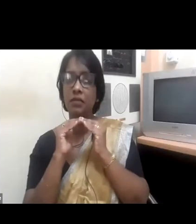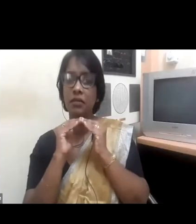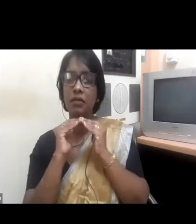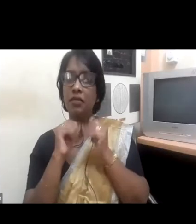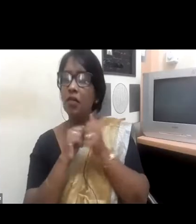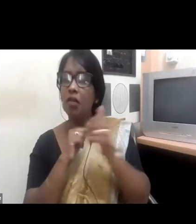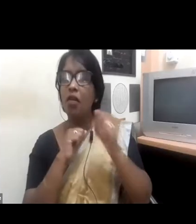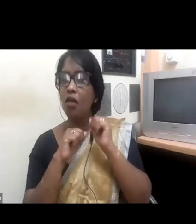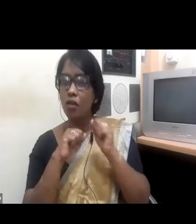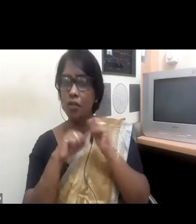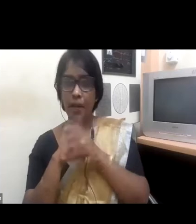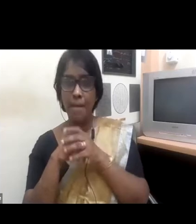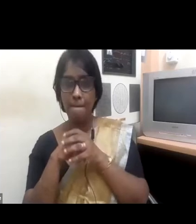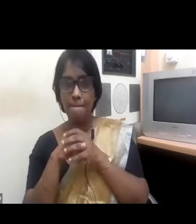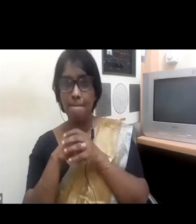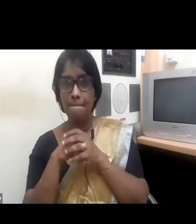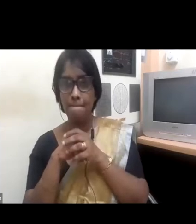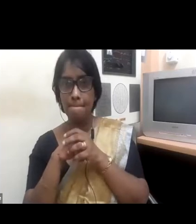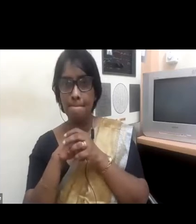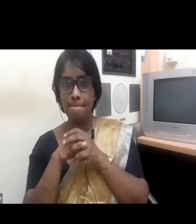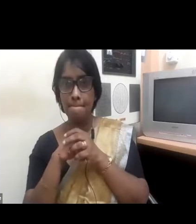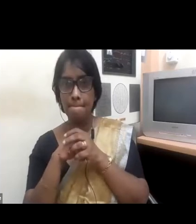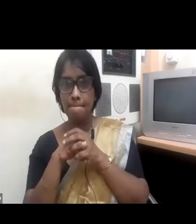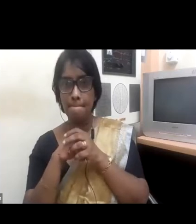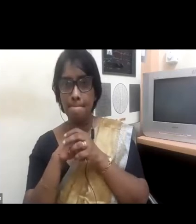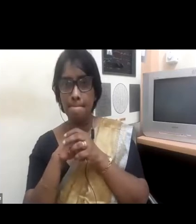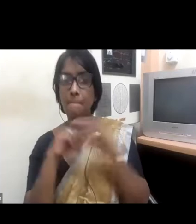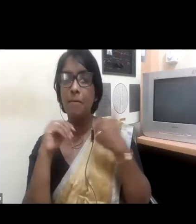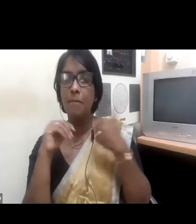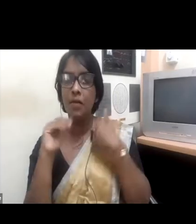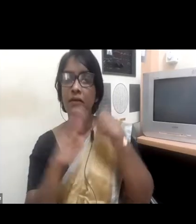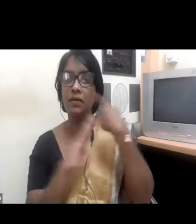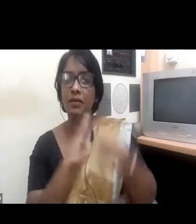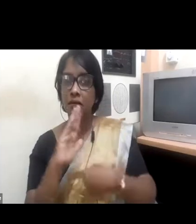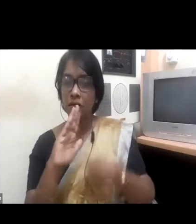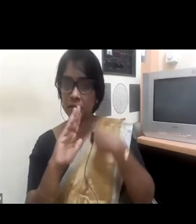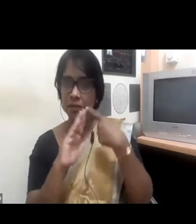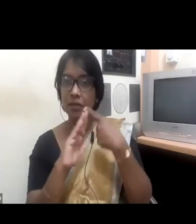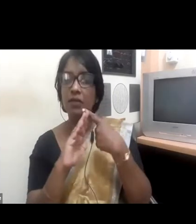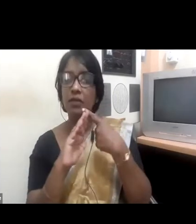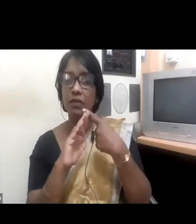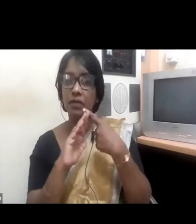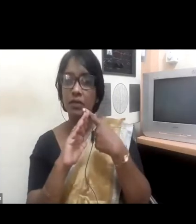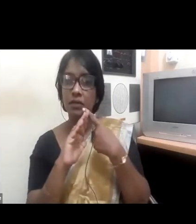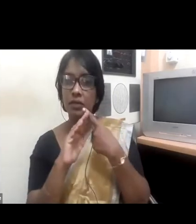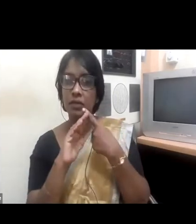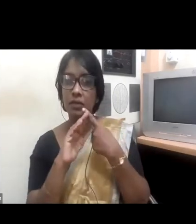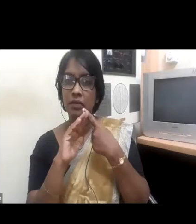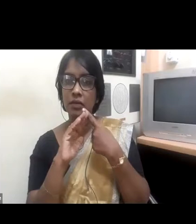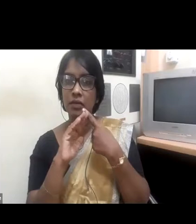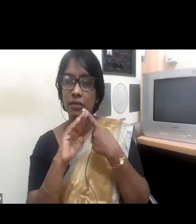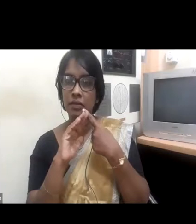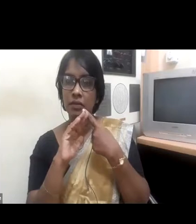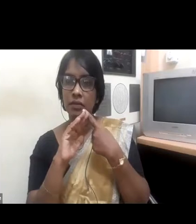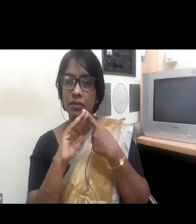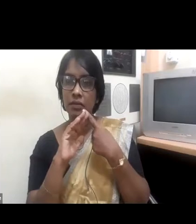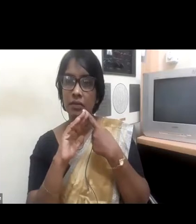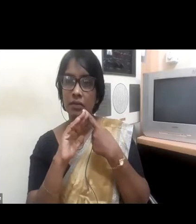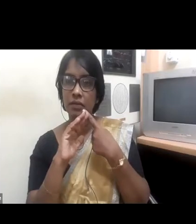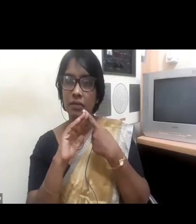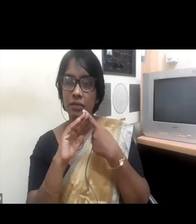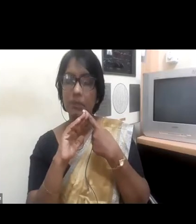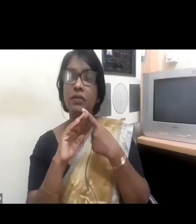Bawant to all from Sri Lanka. It's a pleasure to be here along with all other esteemed colleagues, part of the Heeperji campaign.